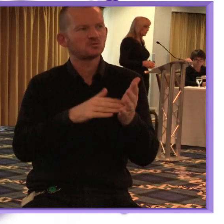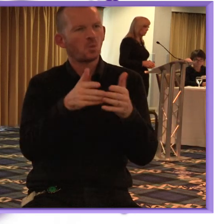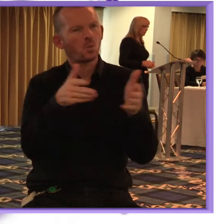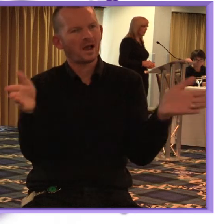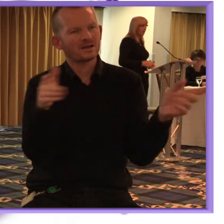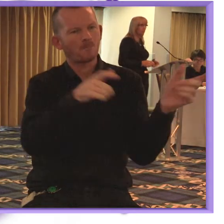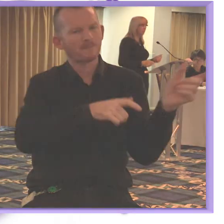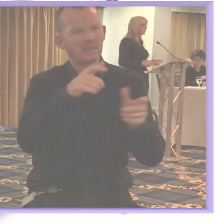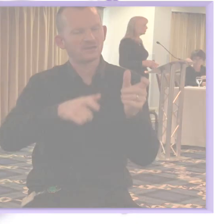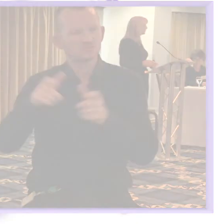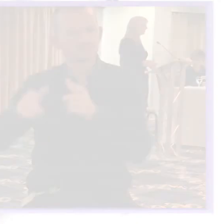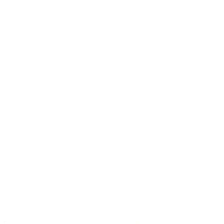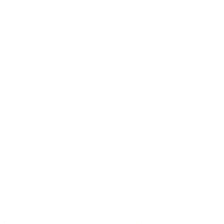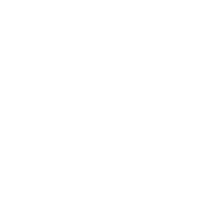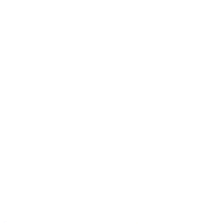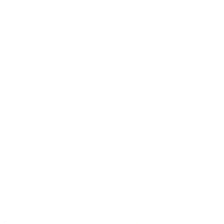a wider population